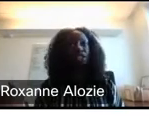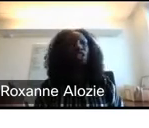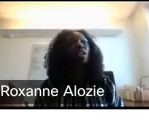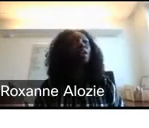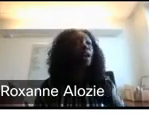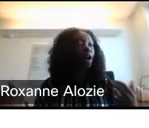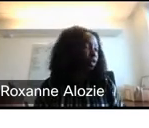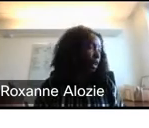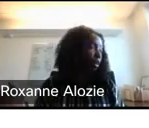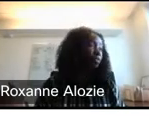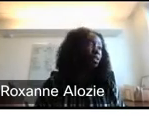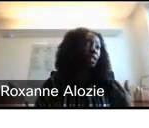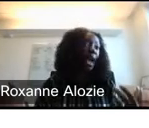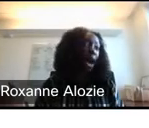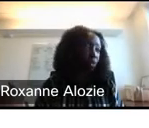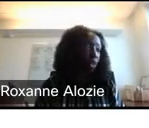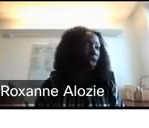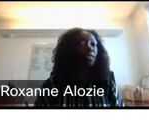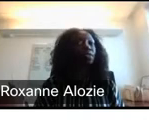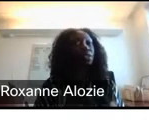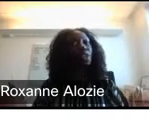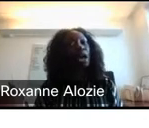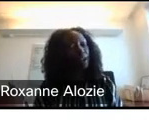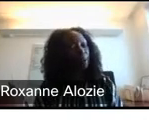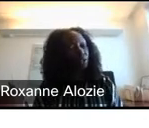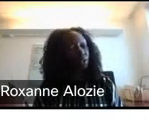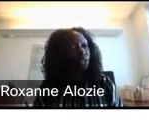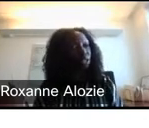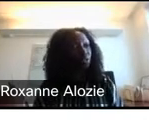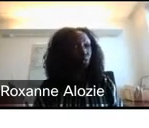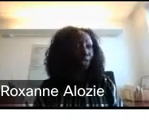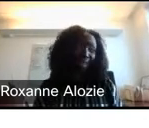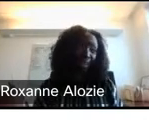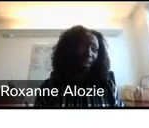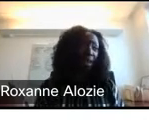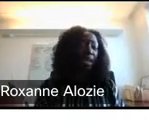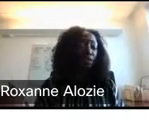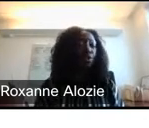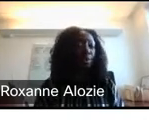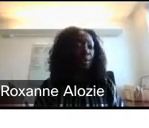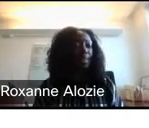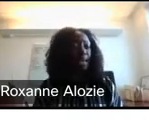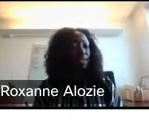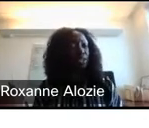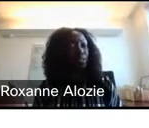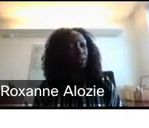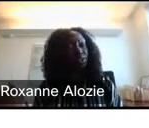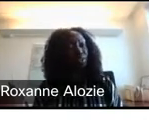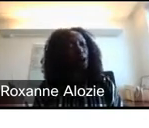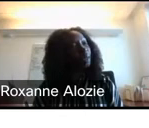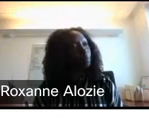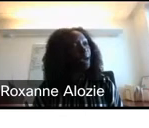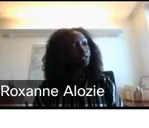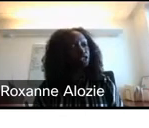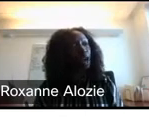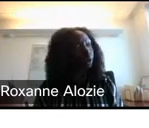education, healthcare, obviously housing. There's a lot of opportunities, retail. If you can make the case that there is